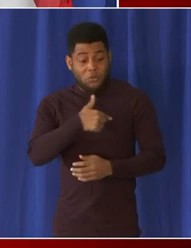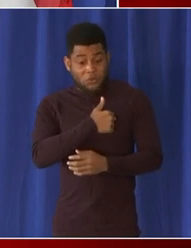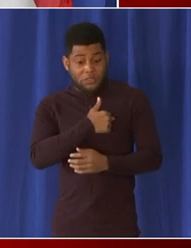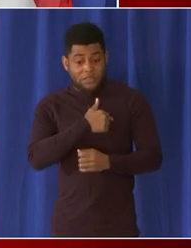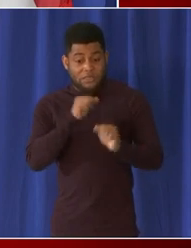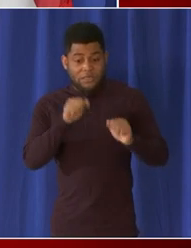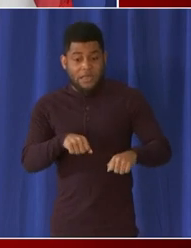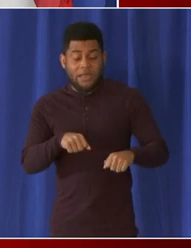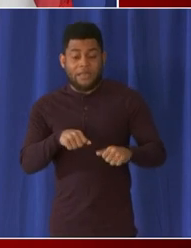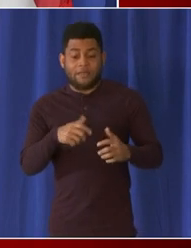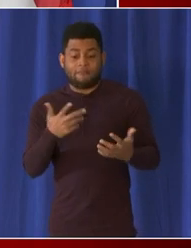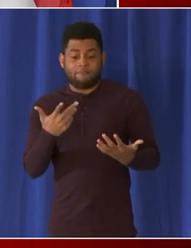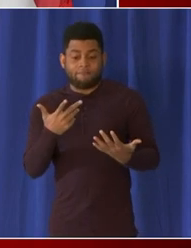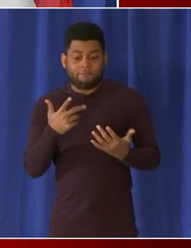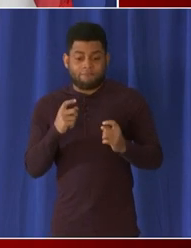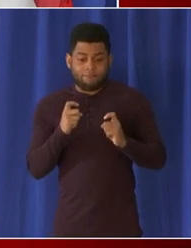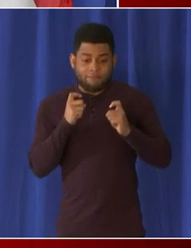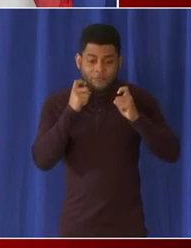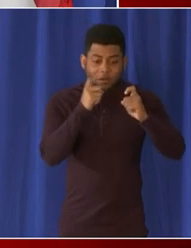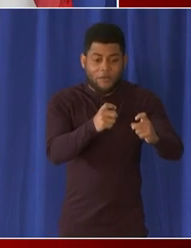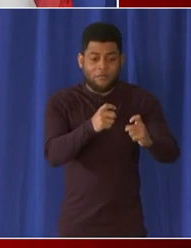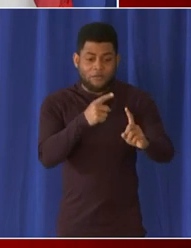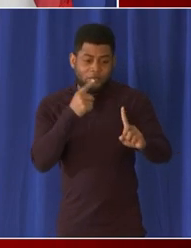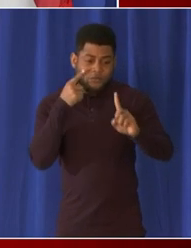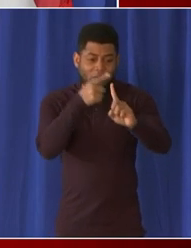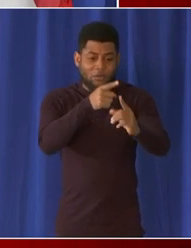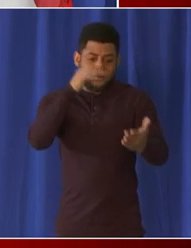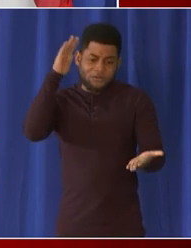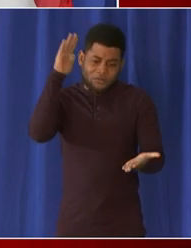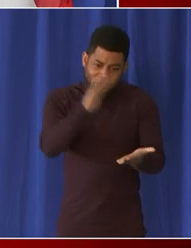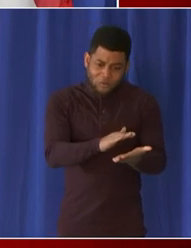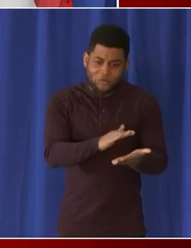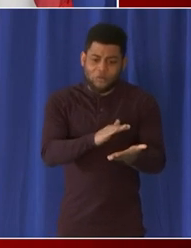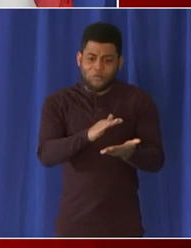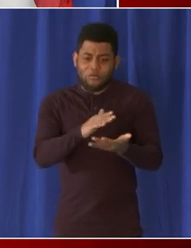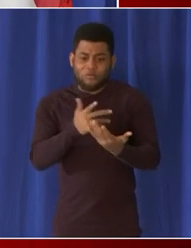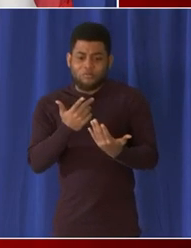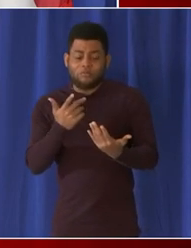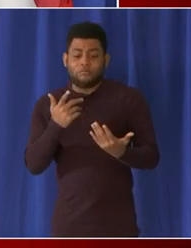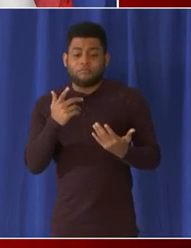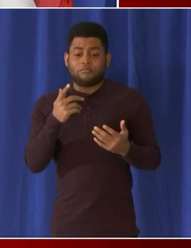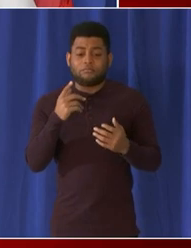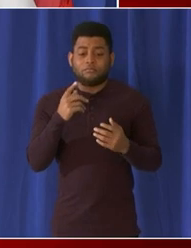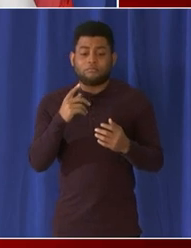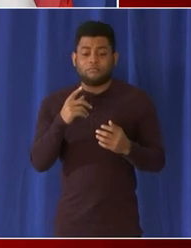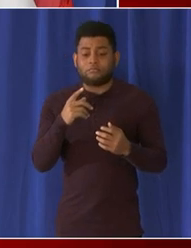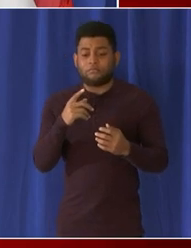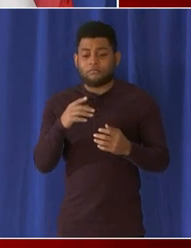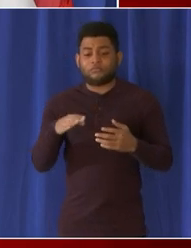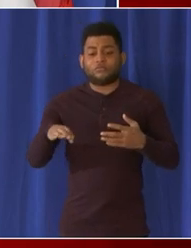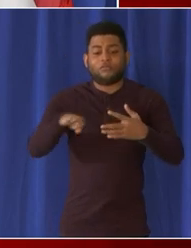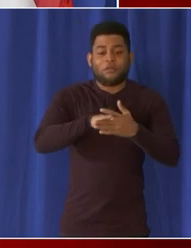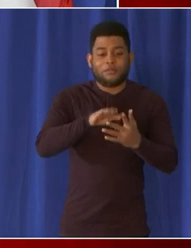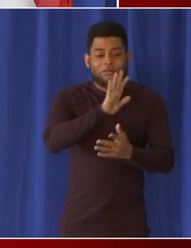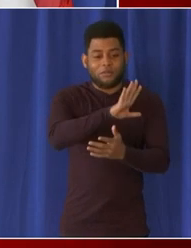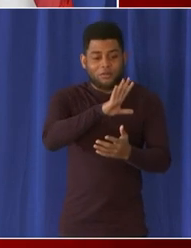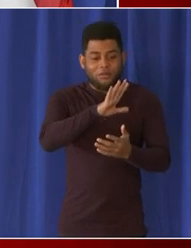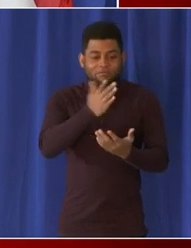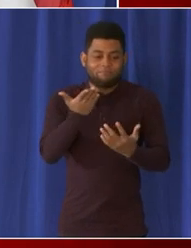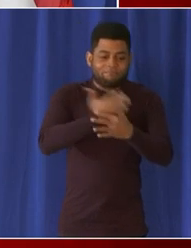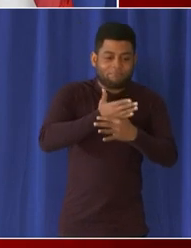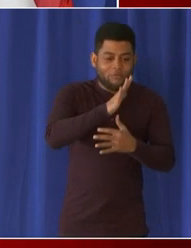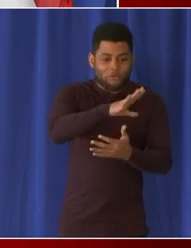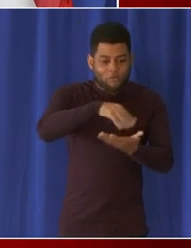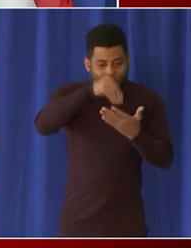having disruptions to um their children's learning experience yes um there's no